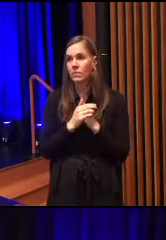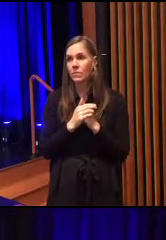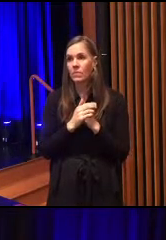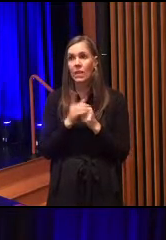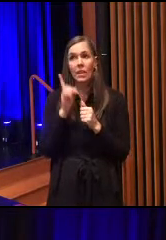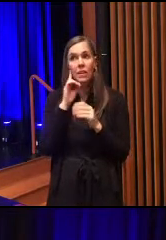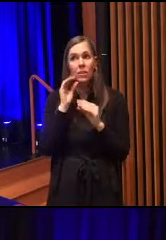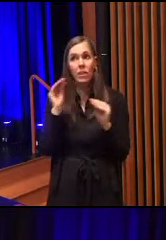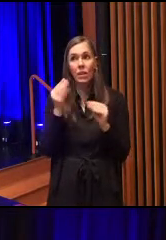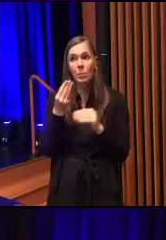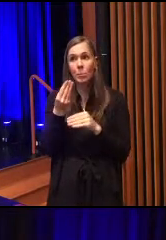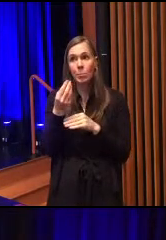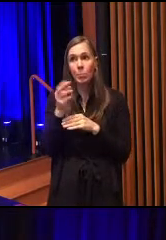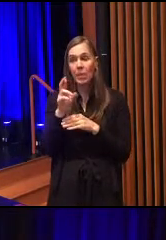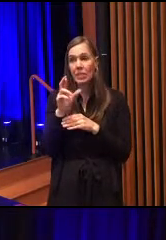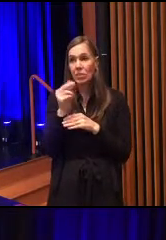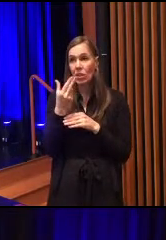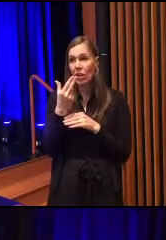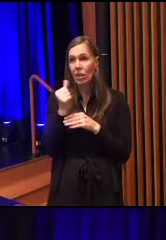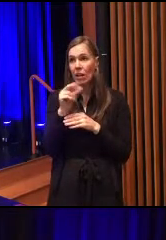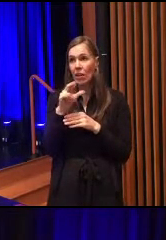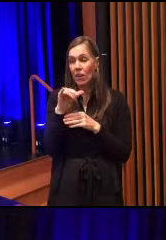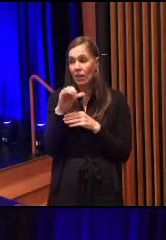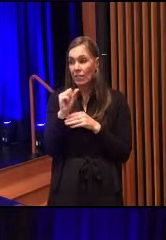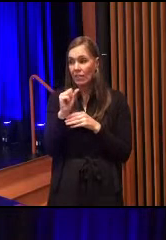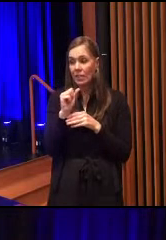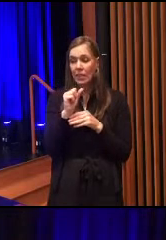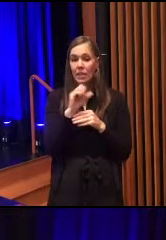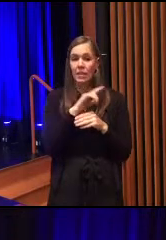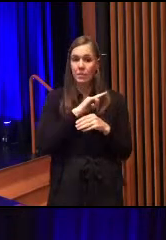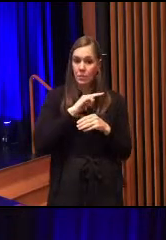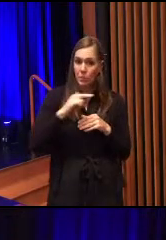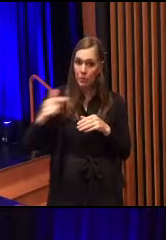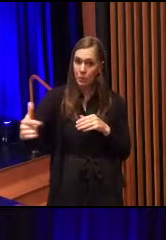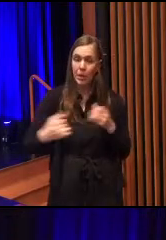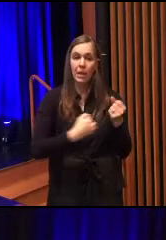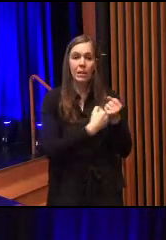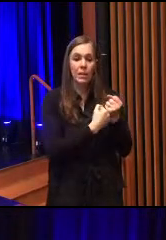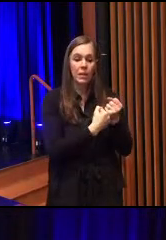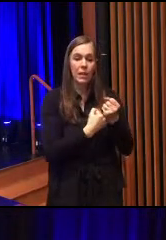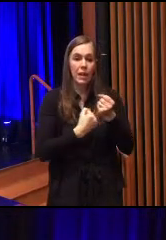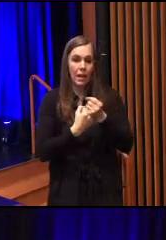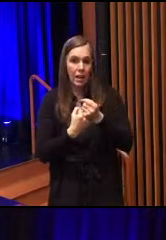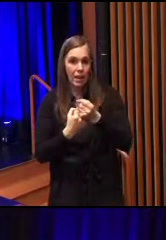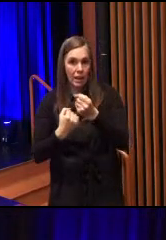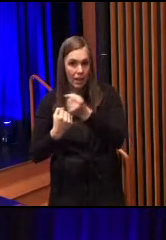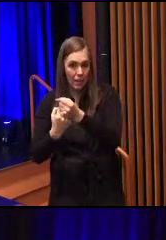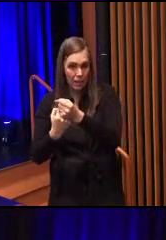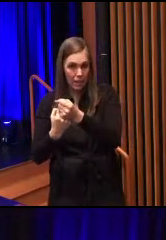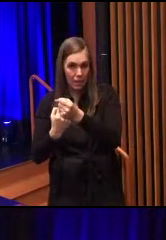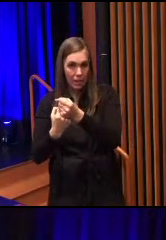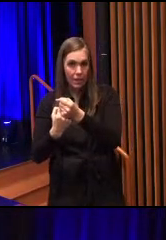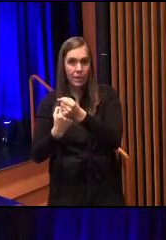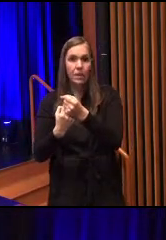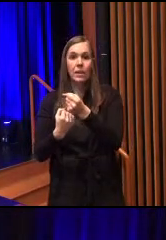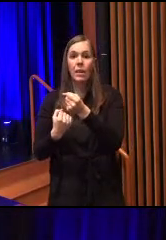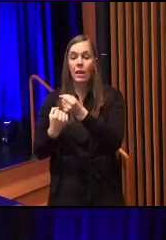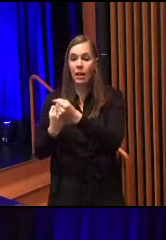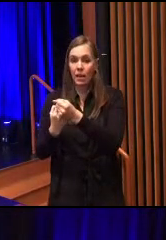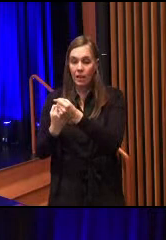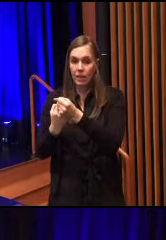Hearing none, Mr. Harris. Mr. Arroyo. Aye. Ms. Baking. Aye. Mr. Claxton. Aye. Ms. Craig.